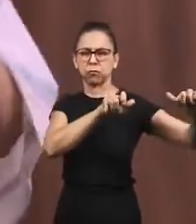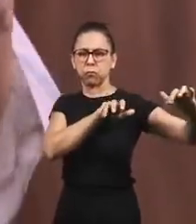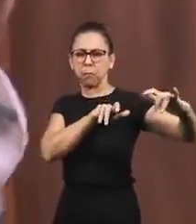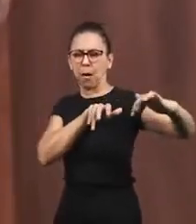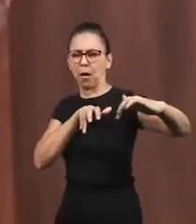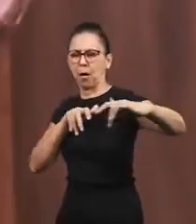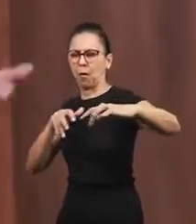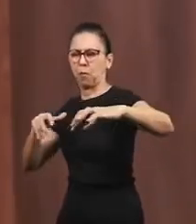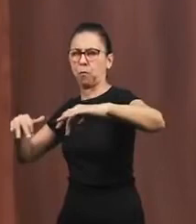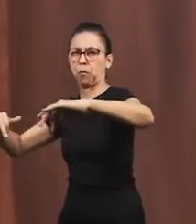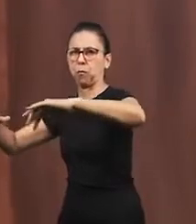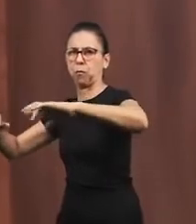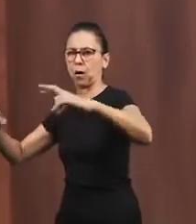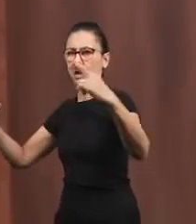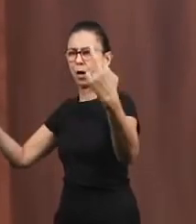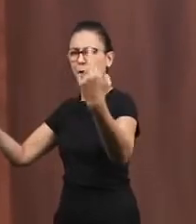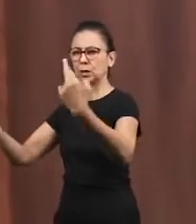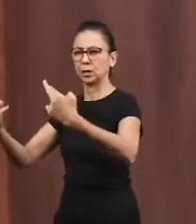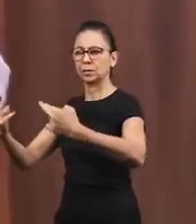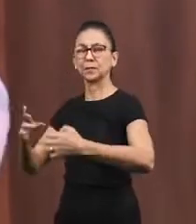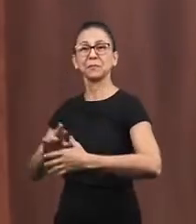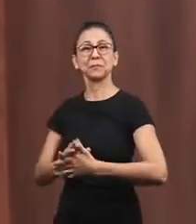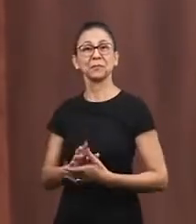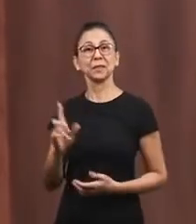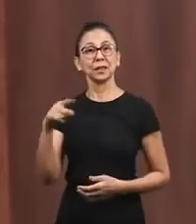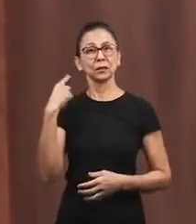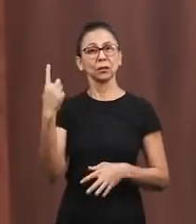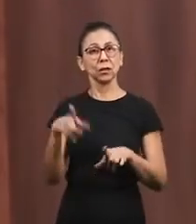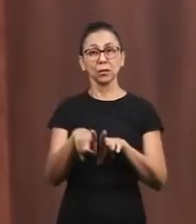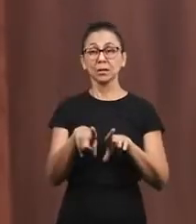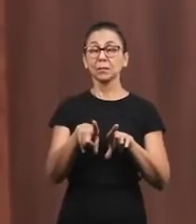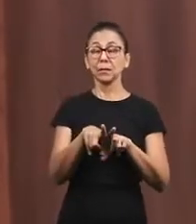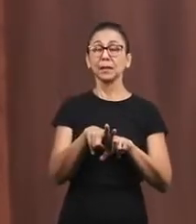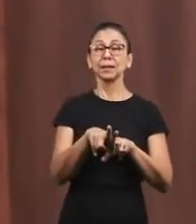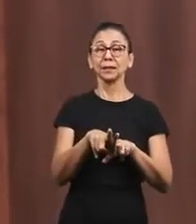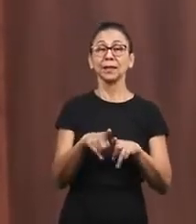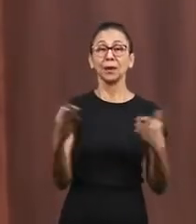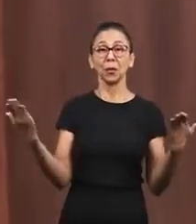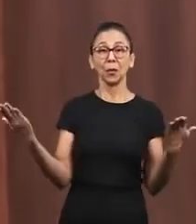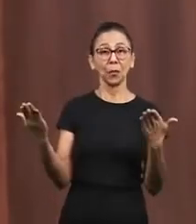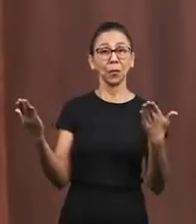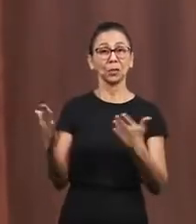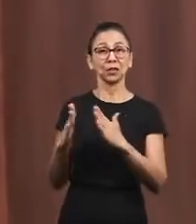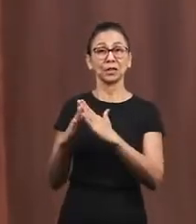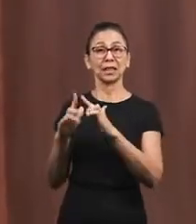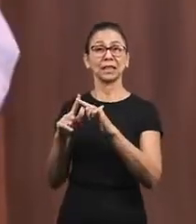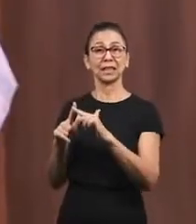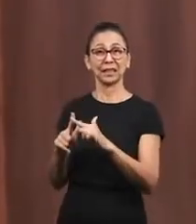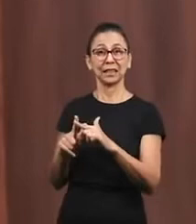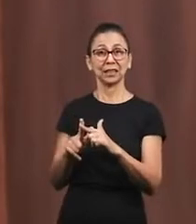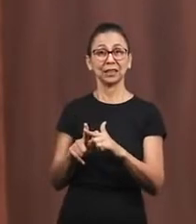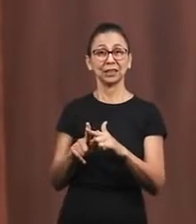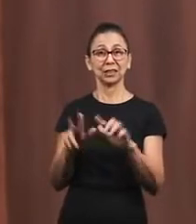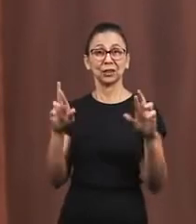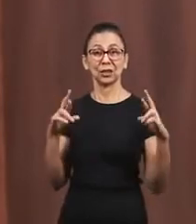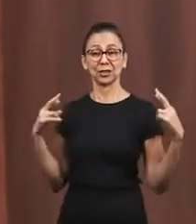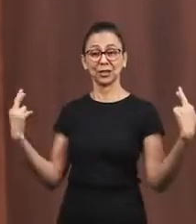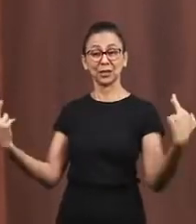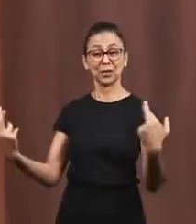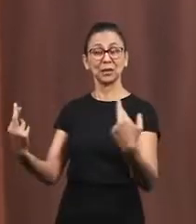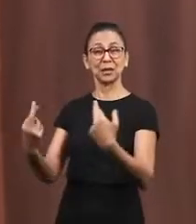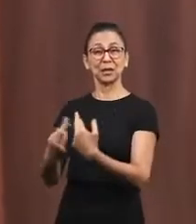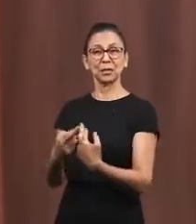we live the same experience right when we hear the sound of the trumpet we get together